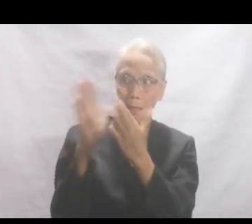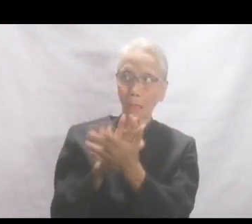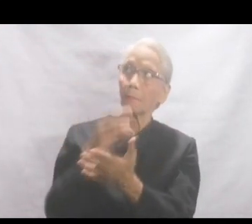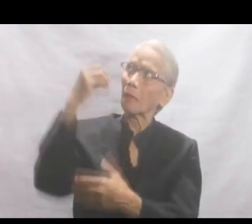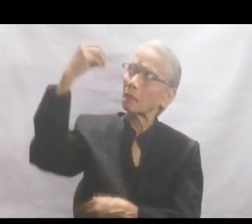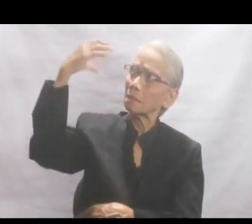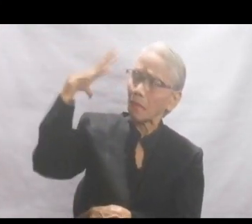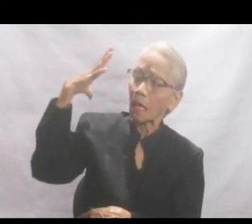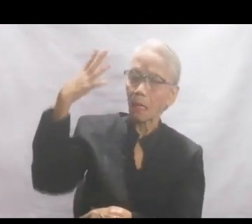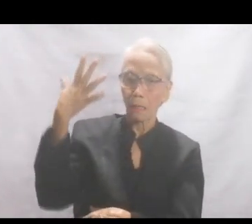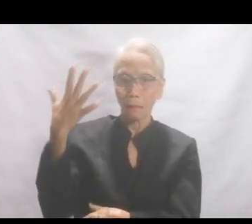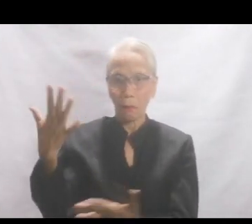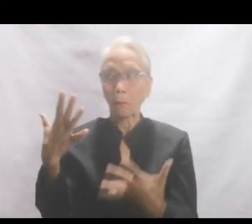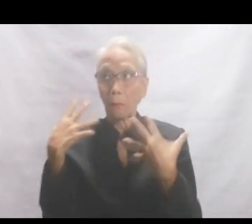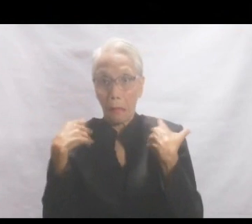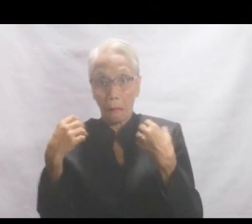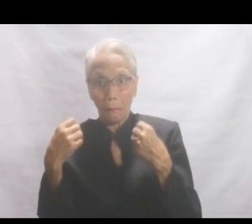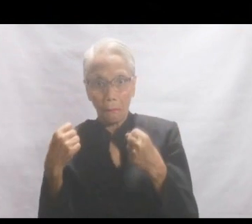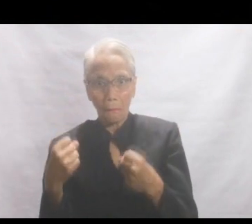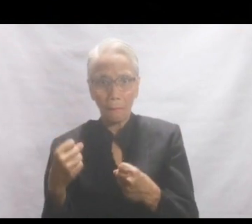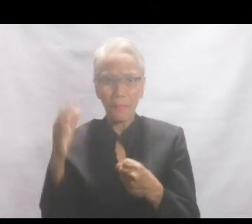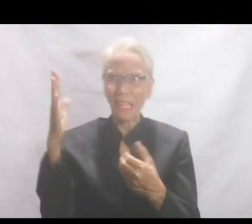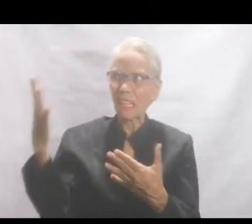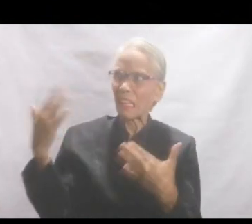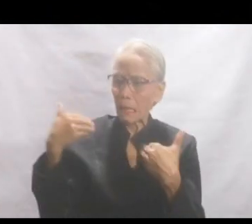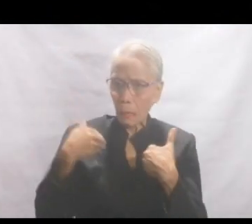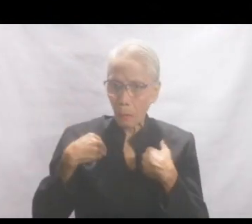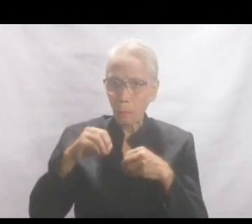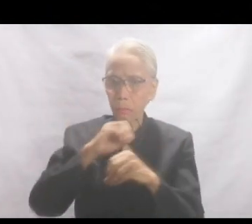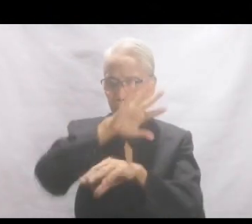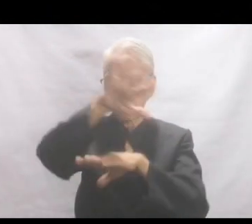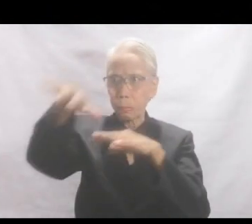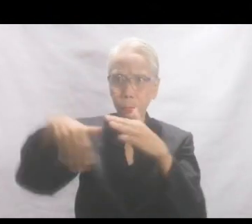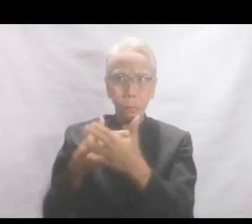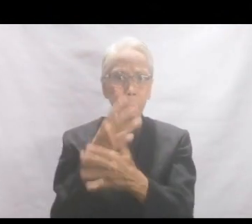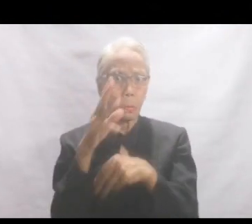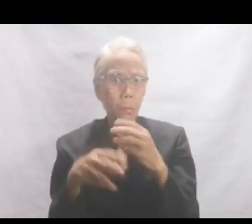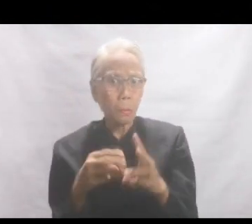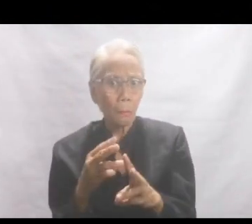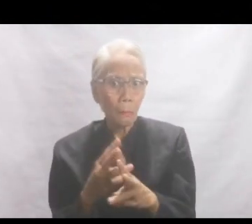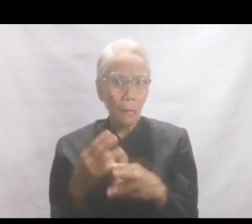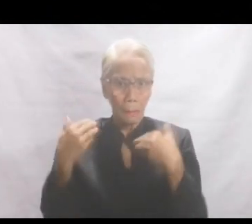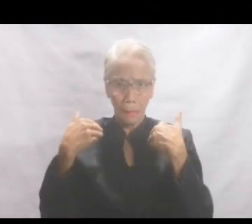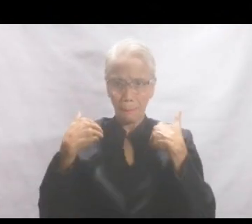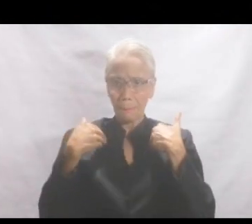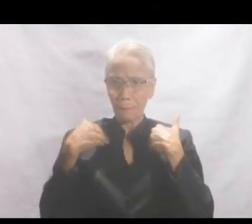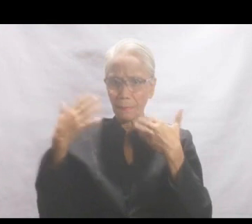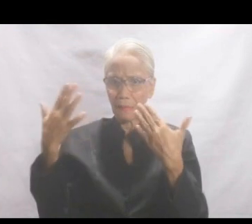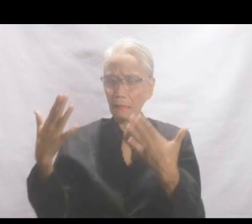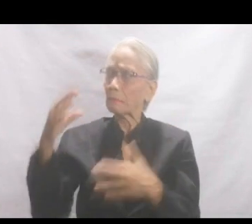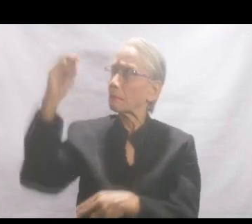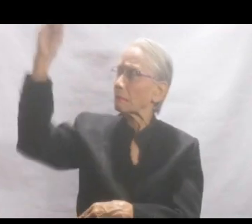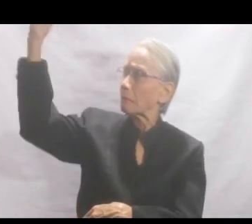sun, he felt mightier than all. His light stretched around the entire world, and his rays shone on kings